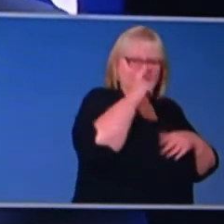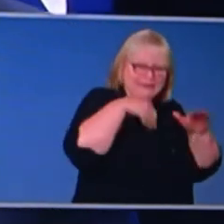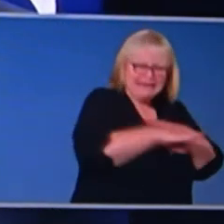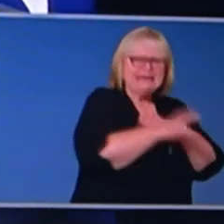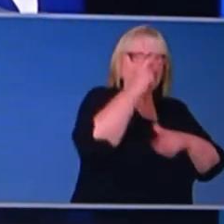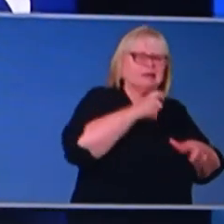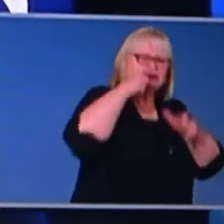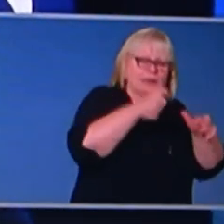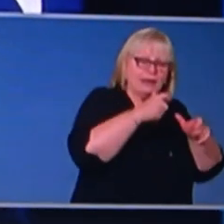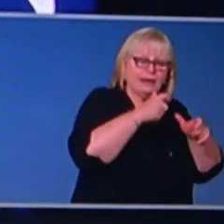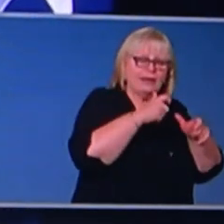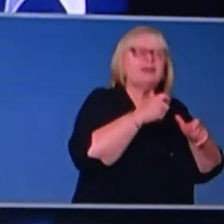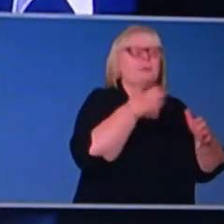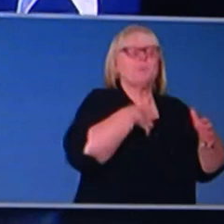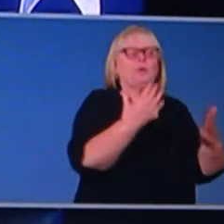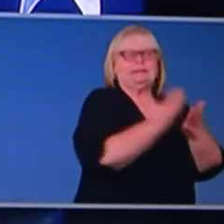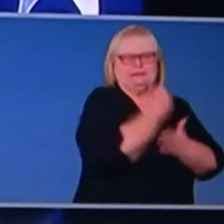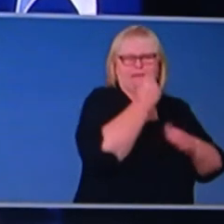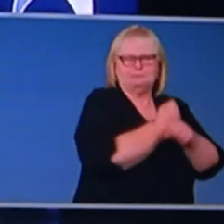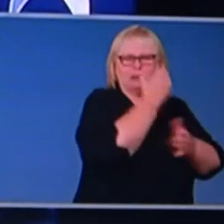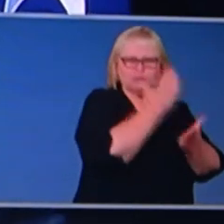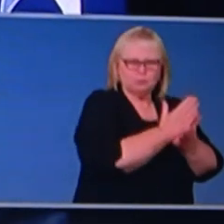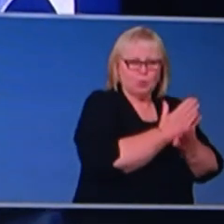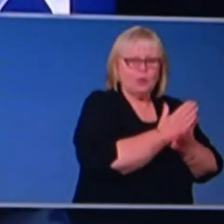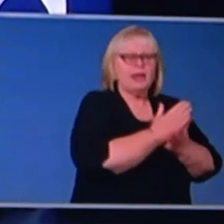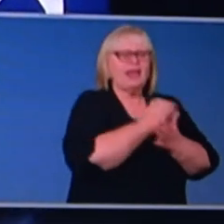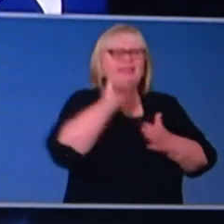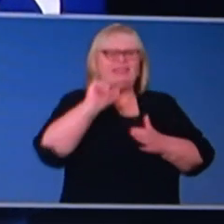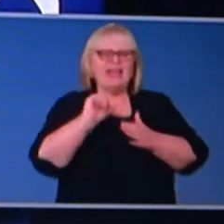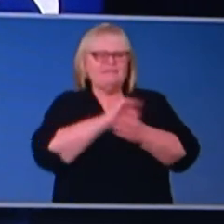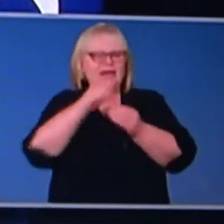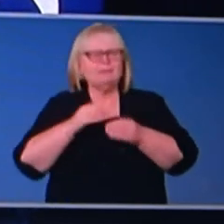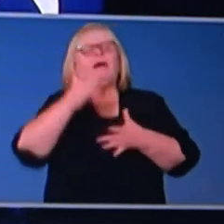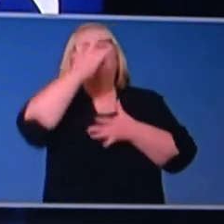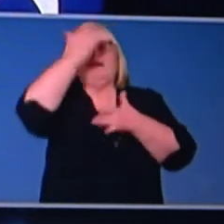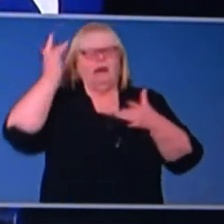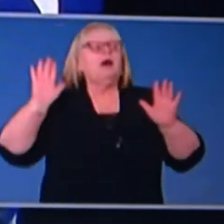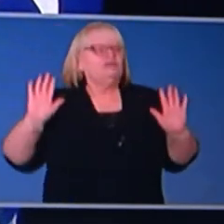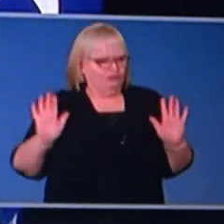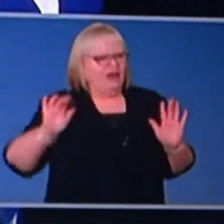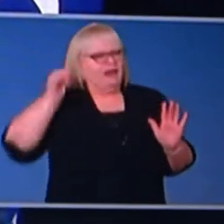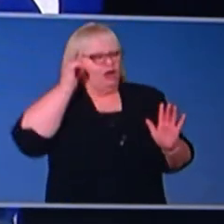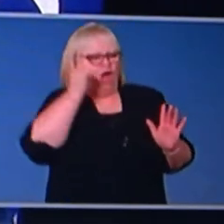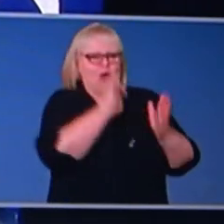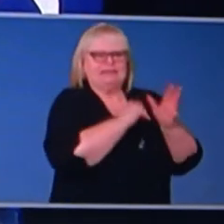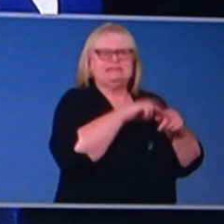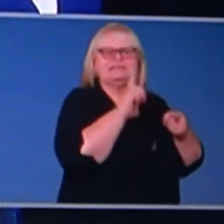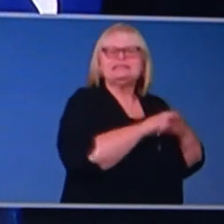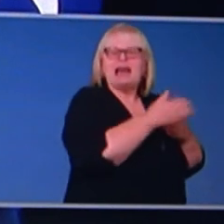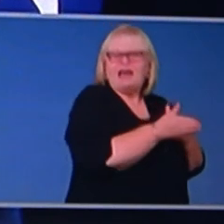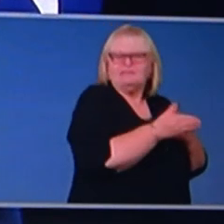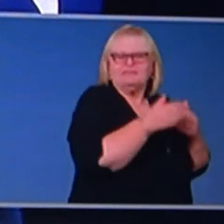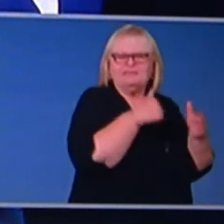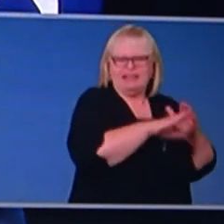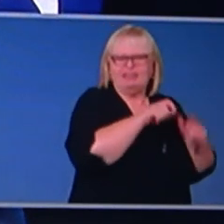facilities safer and give their families greater peace of mind when it comes to how those issues are being managed within the